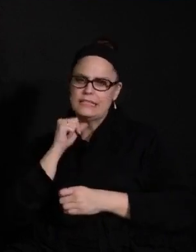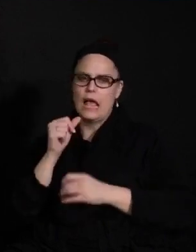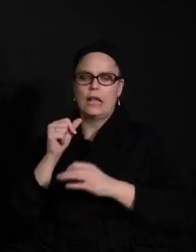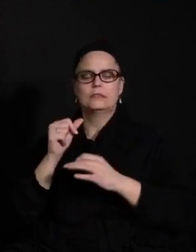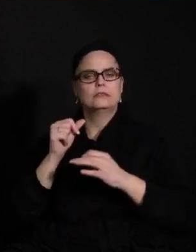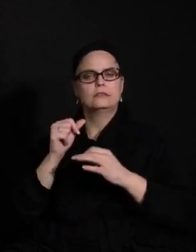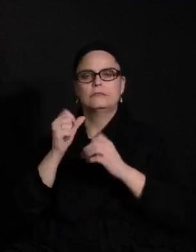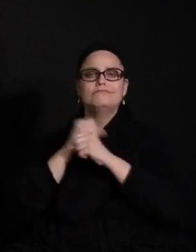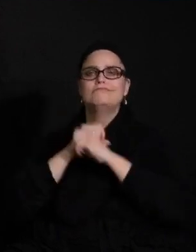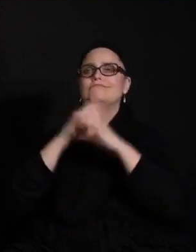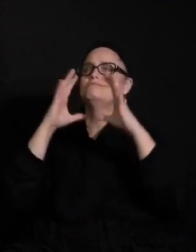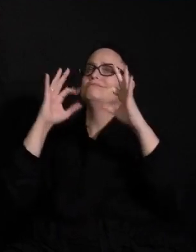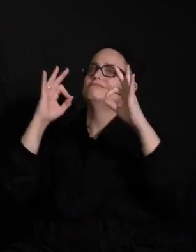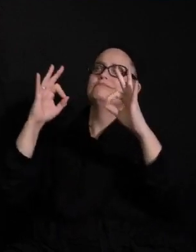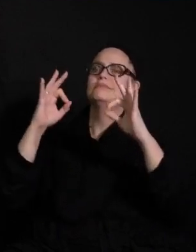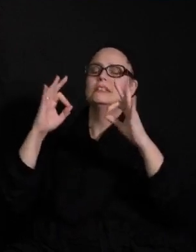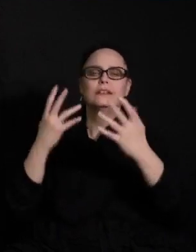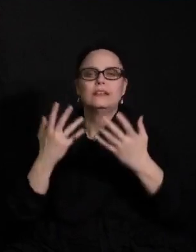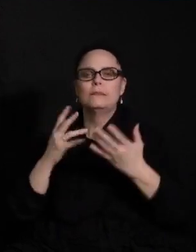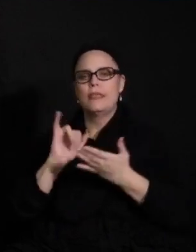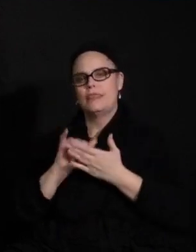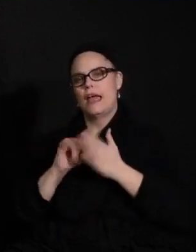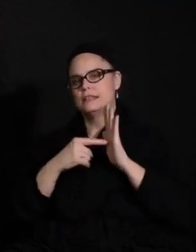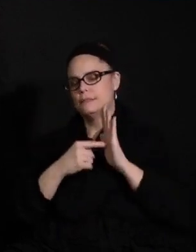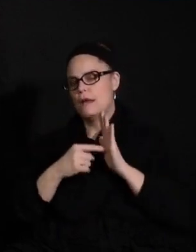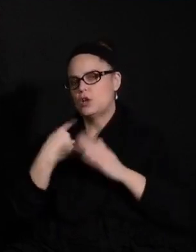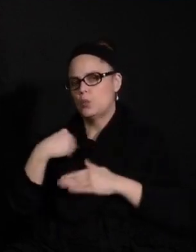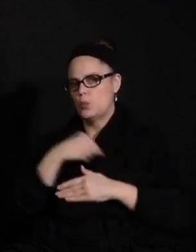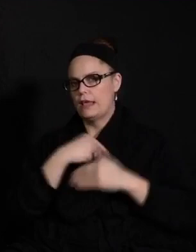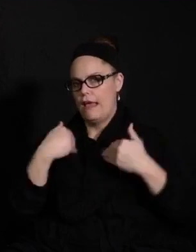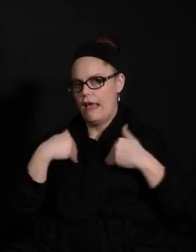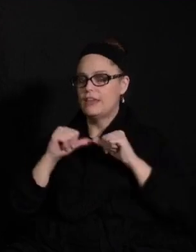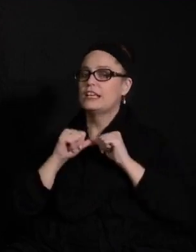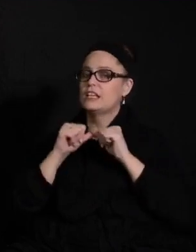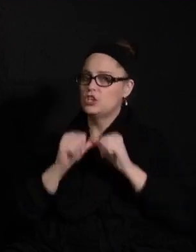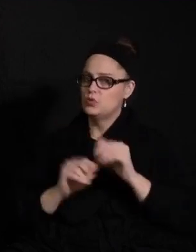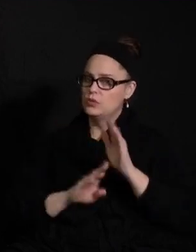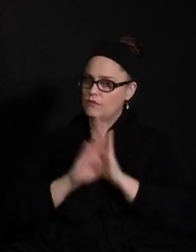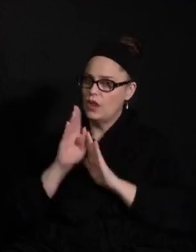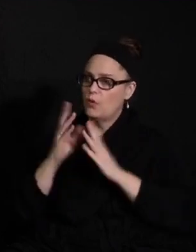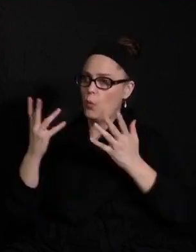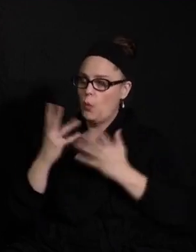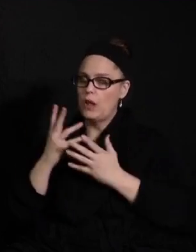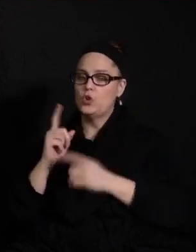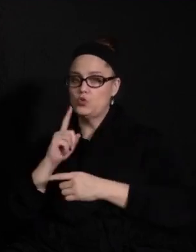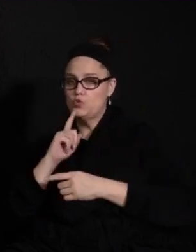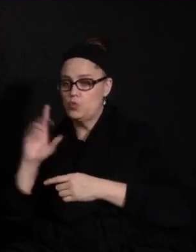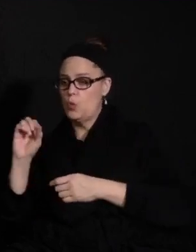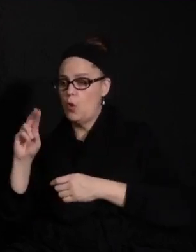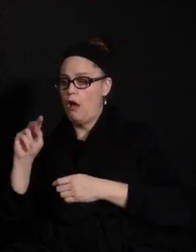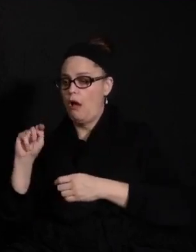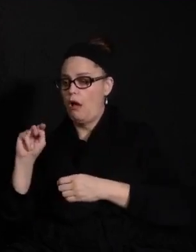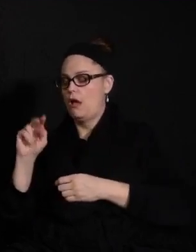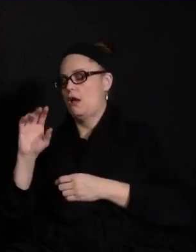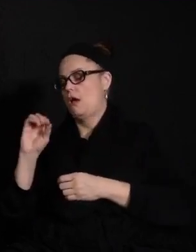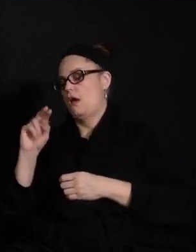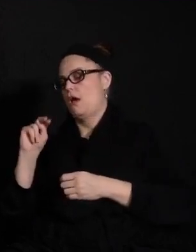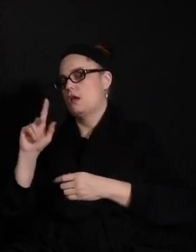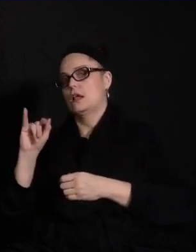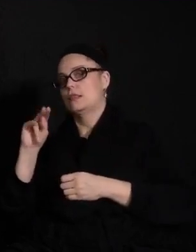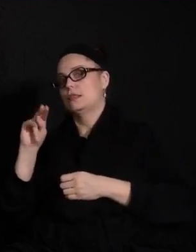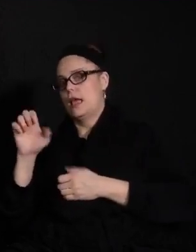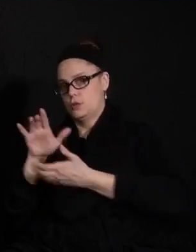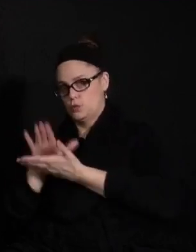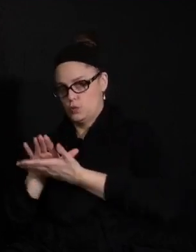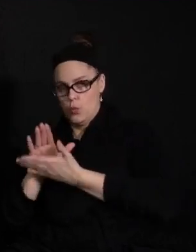right now, those are the models that we have as we continue to develop what a true online school option would be for our students. In the meantime,